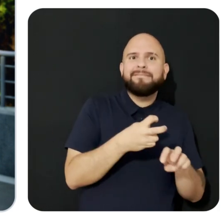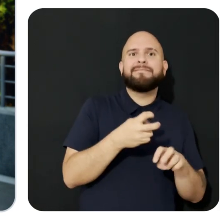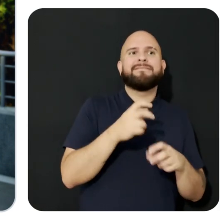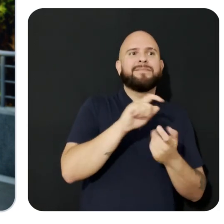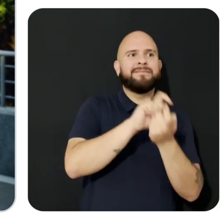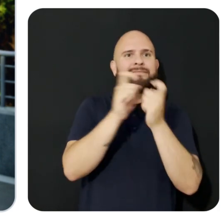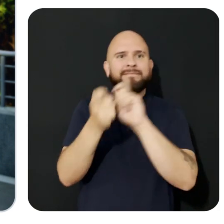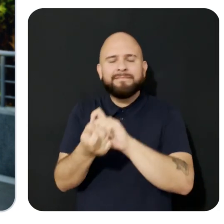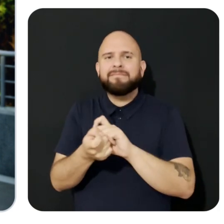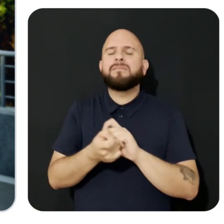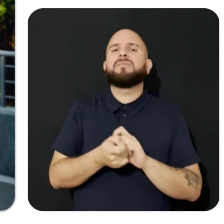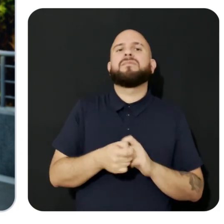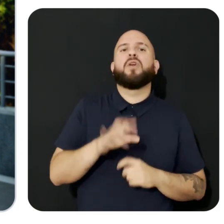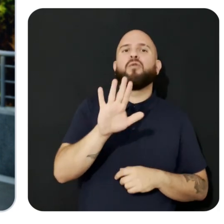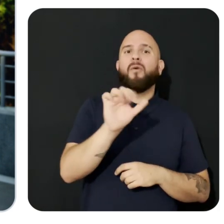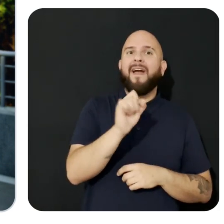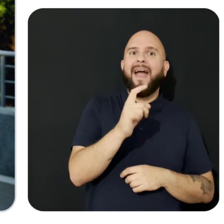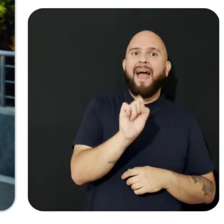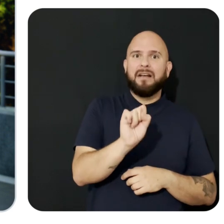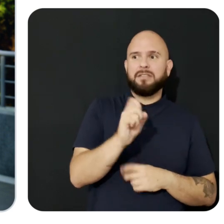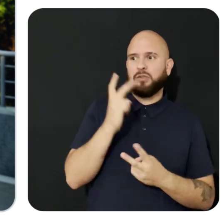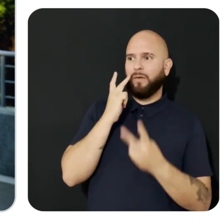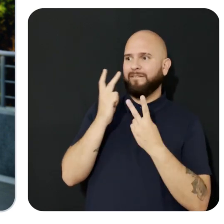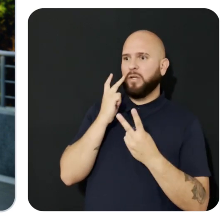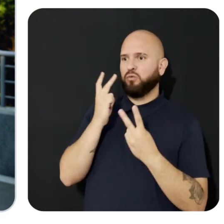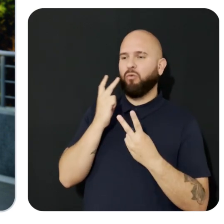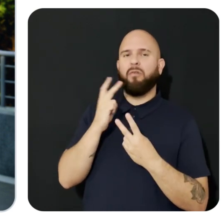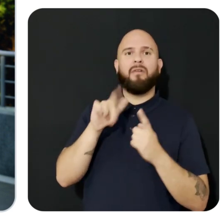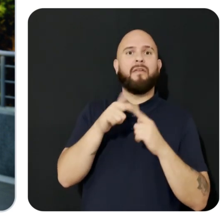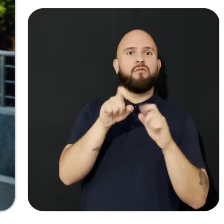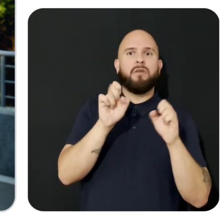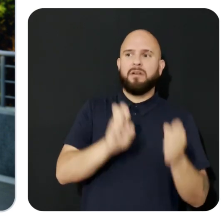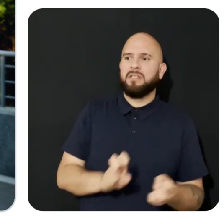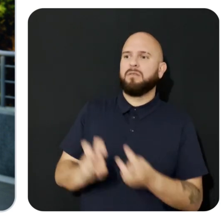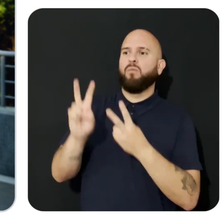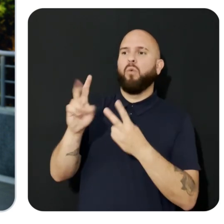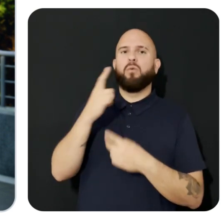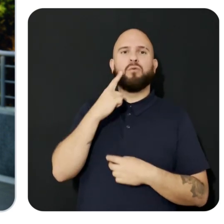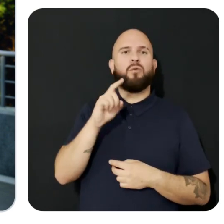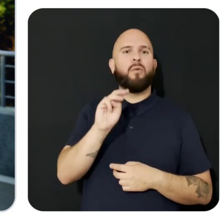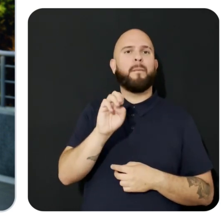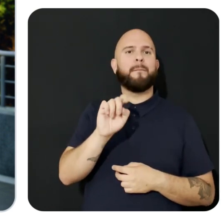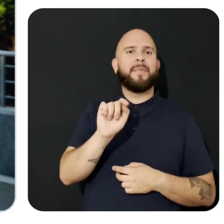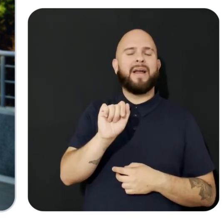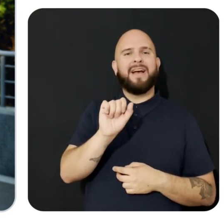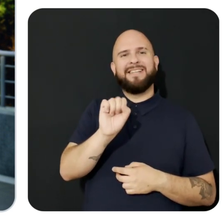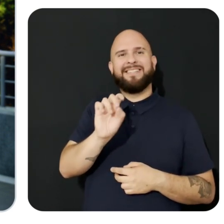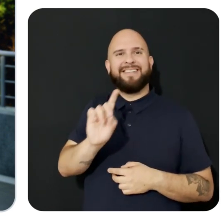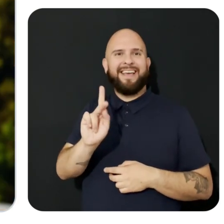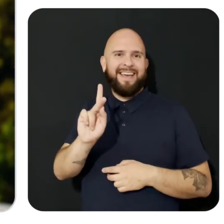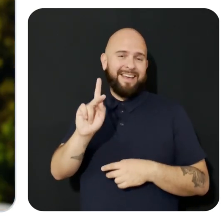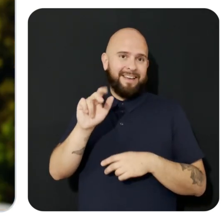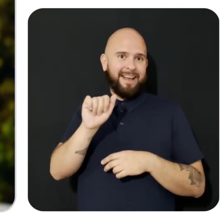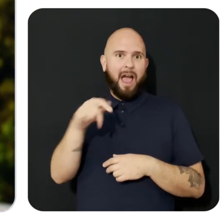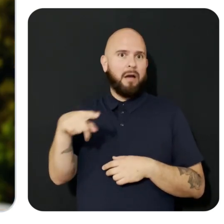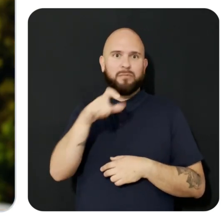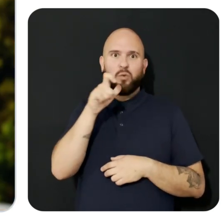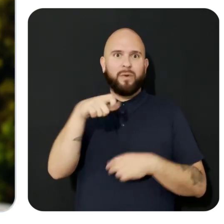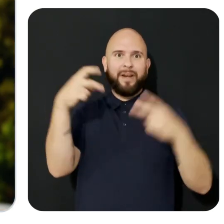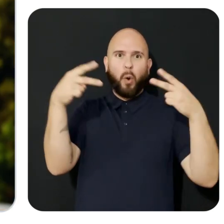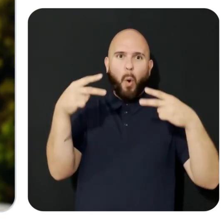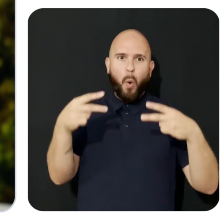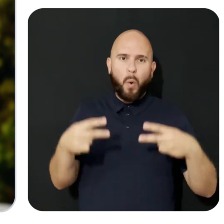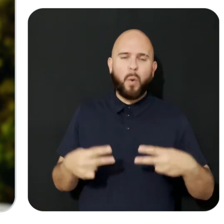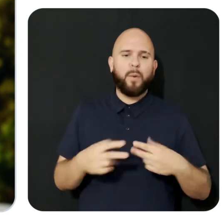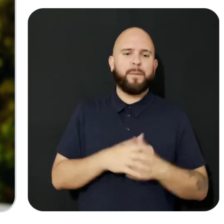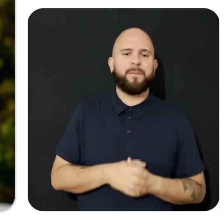into visual compositions, and export them into Meta Spatial SDK apps without the need for code. We released the Meta